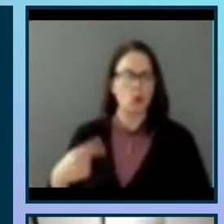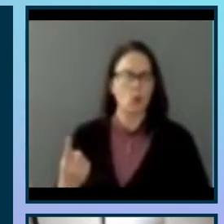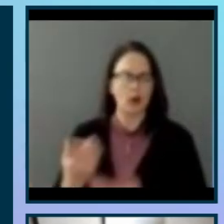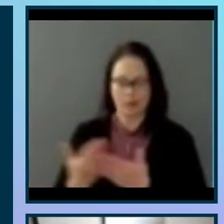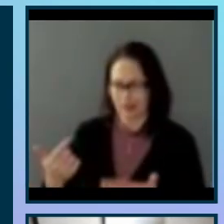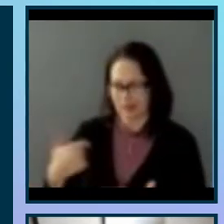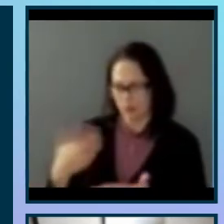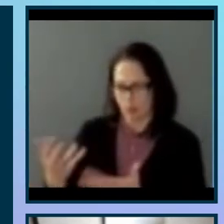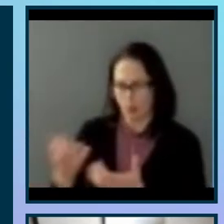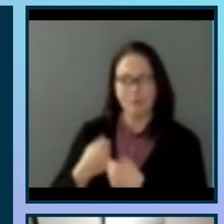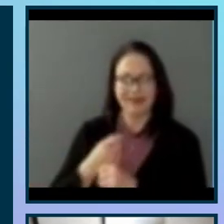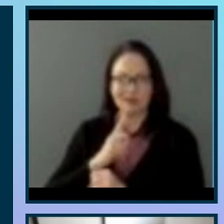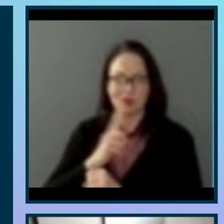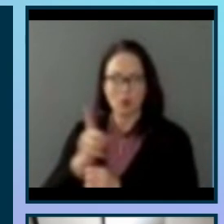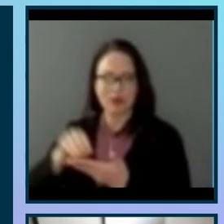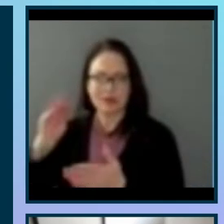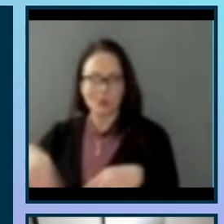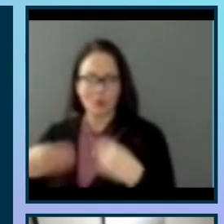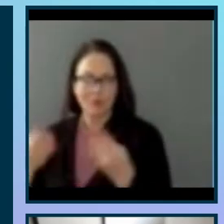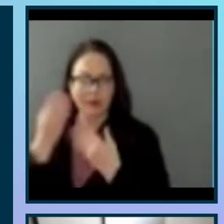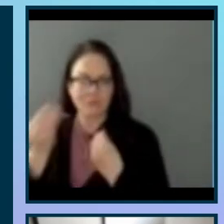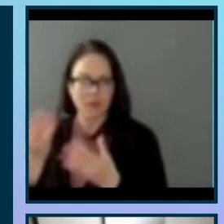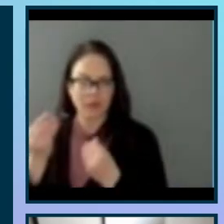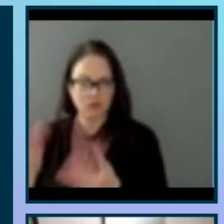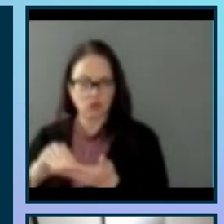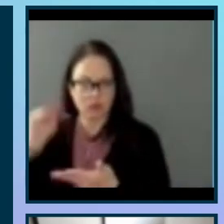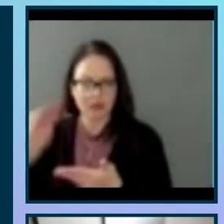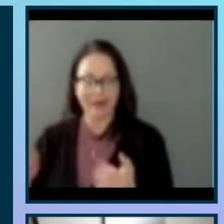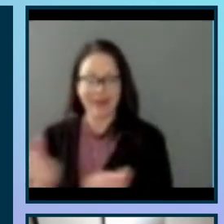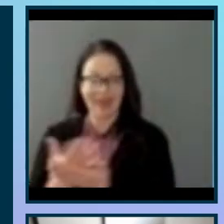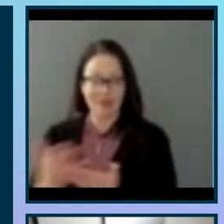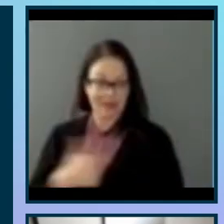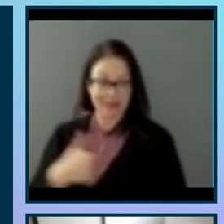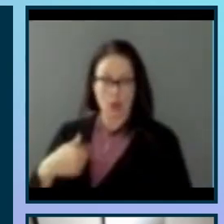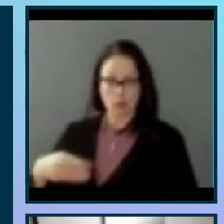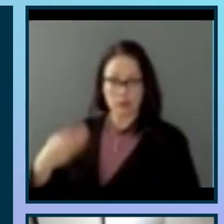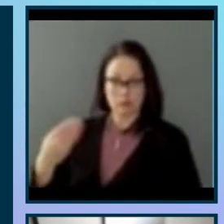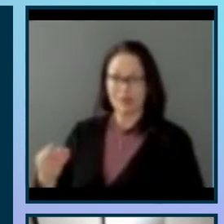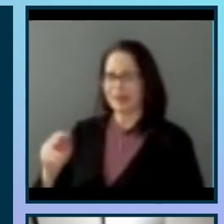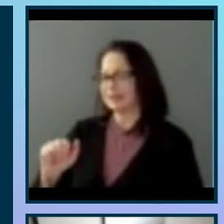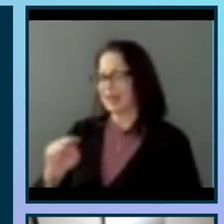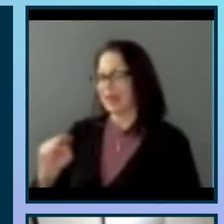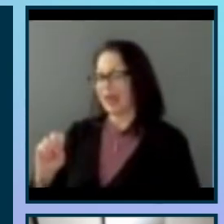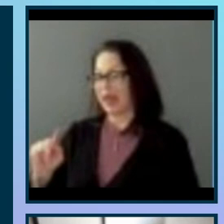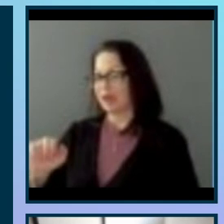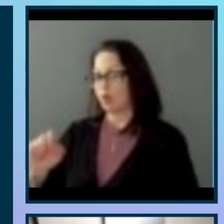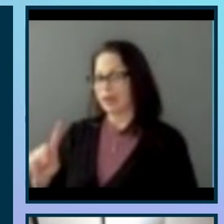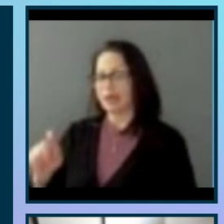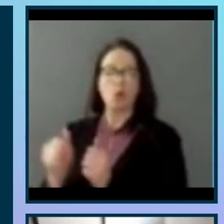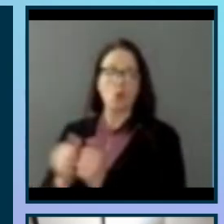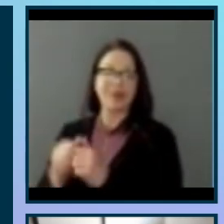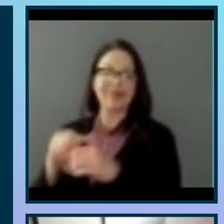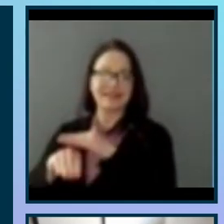providing this information to the folks at ERISA labs is that everything that we hand over is annotated with accessible annotations.